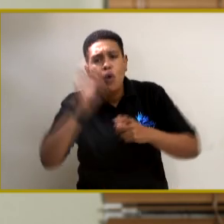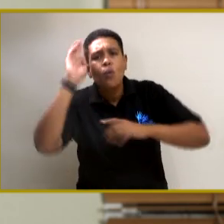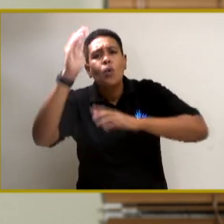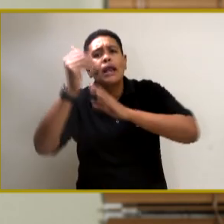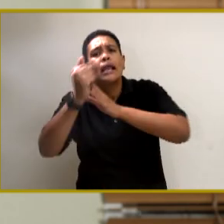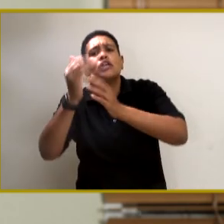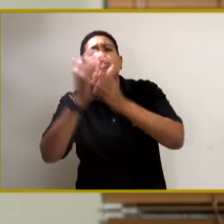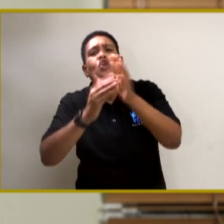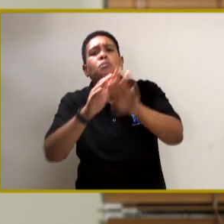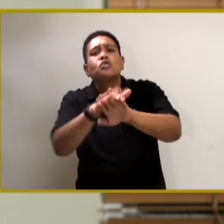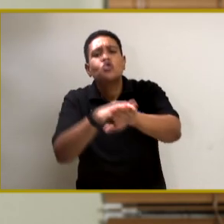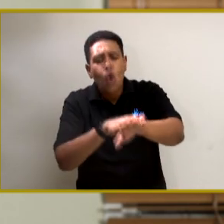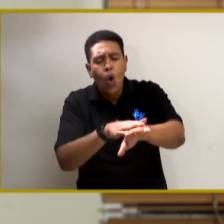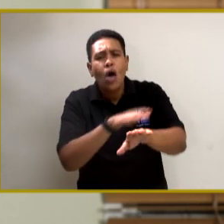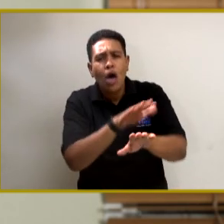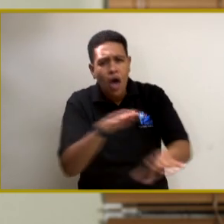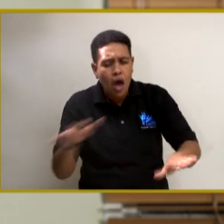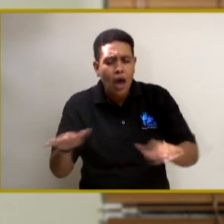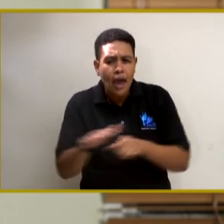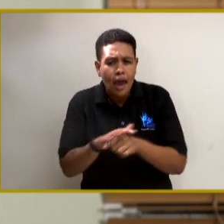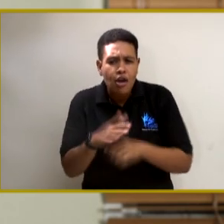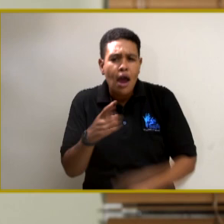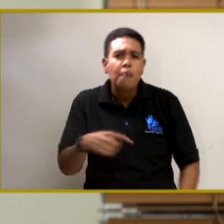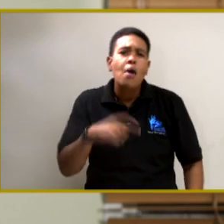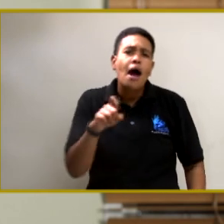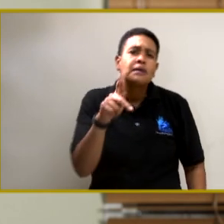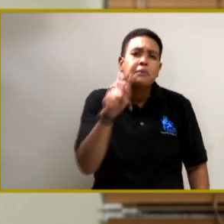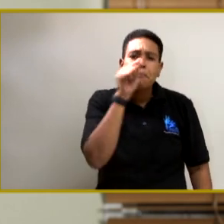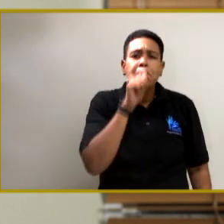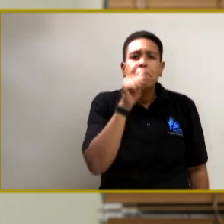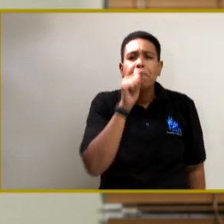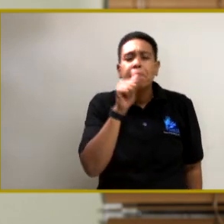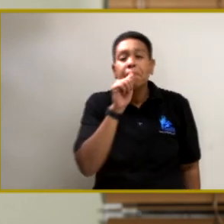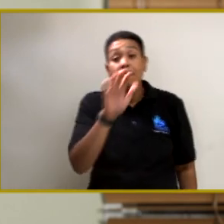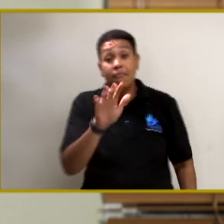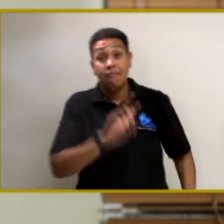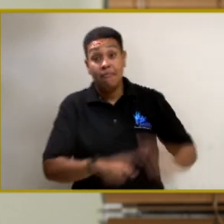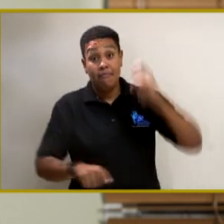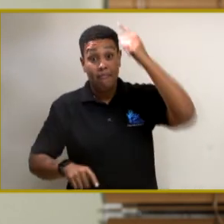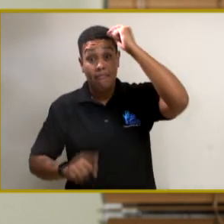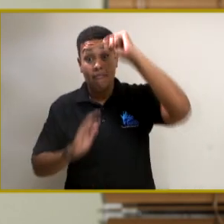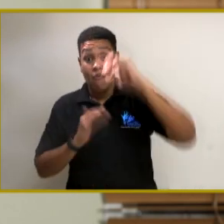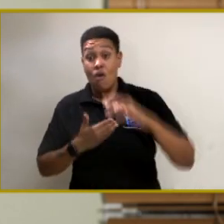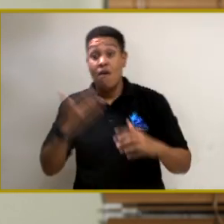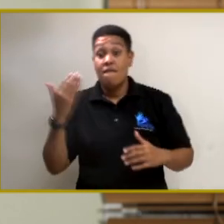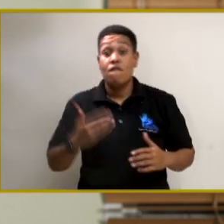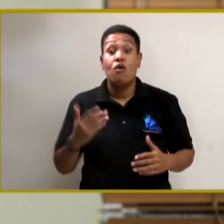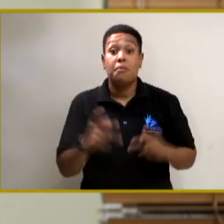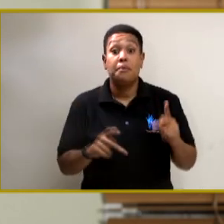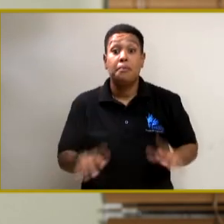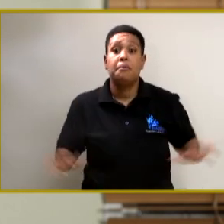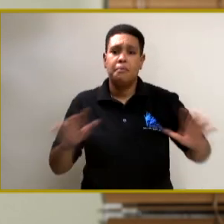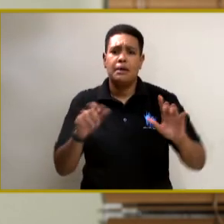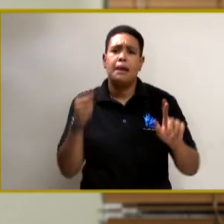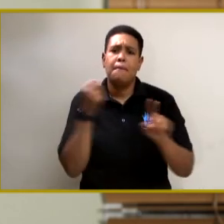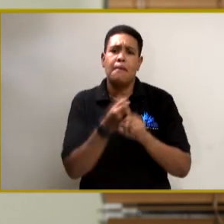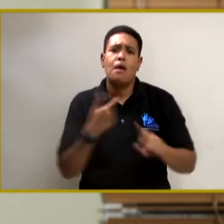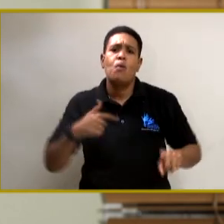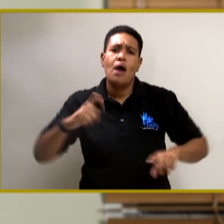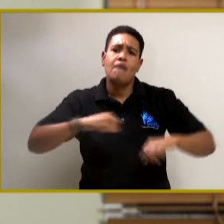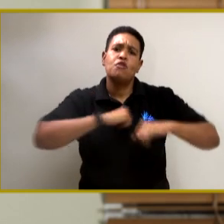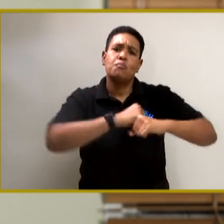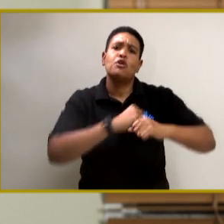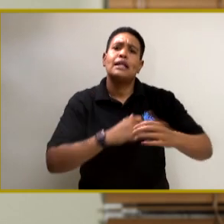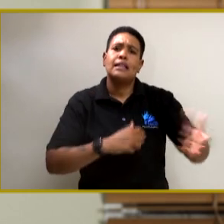some slowdown in some areas. So we ask persons to be patient. But if our frontline persons are affected, we have to protect